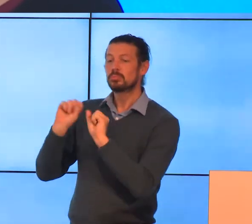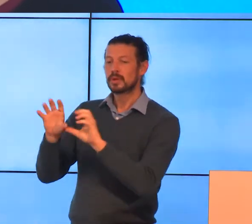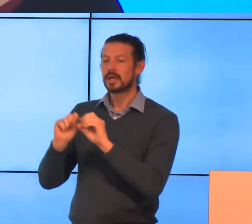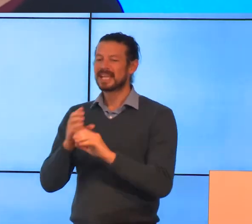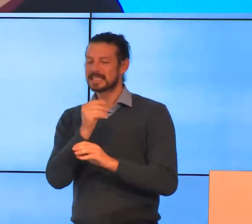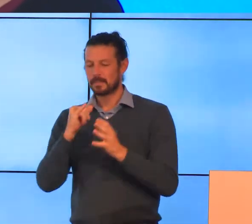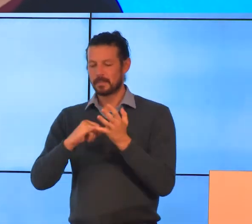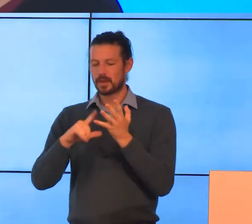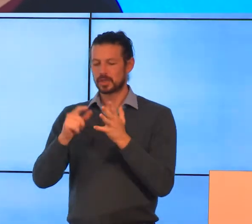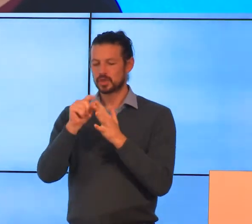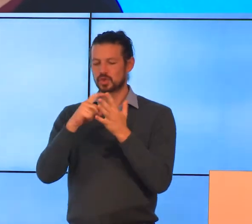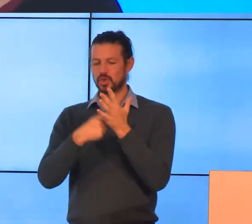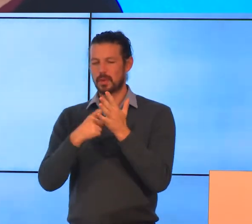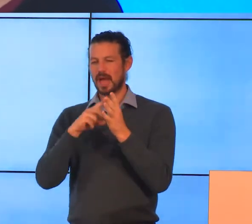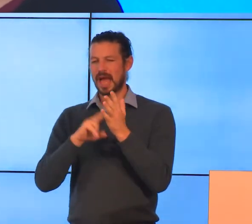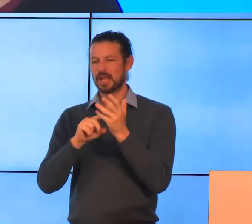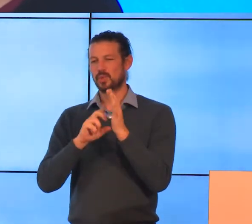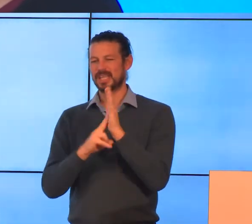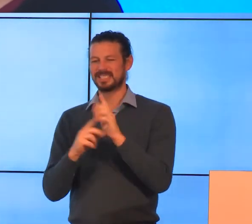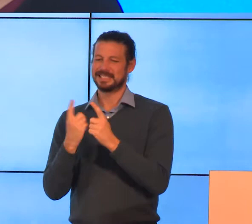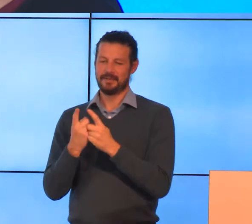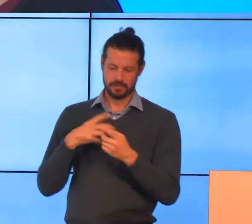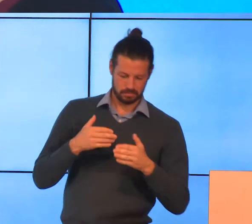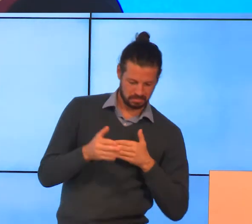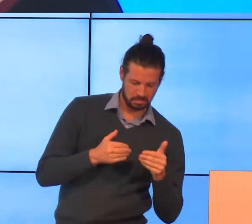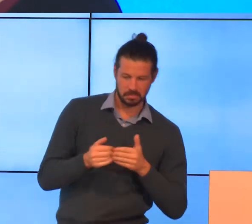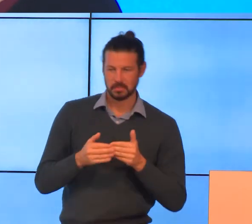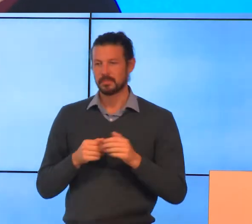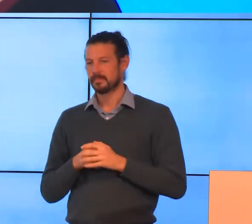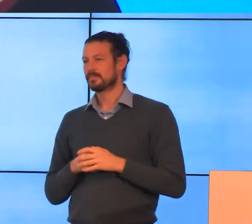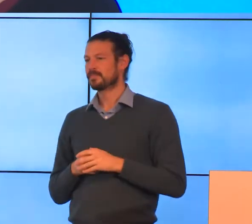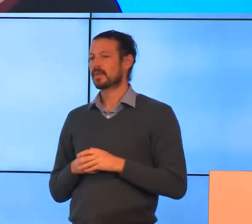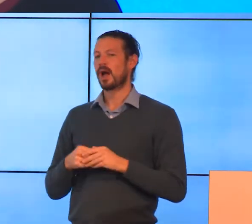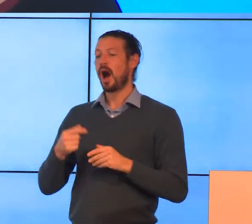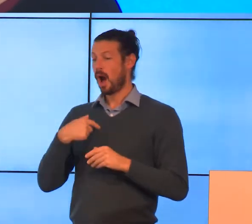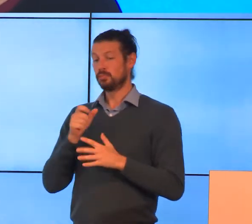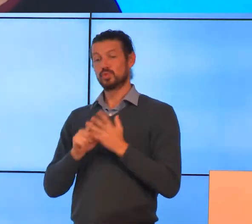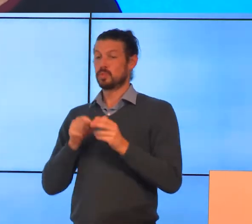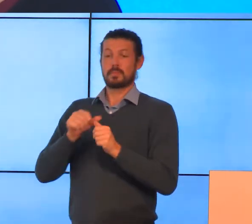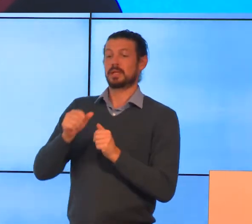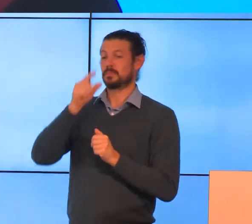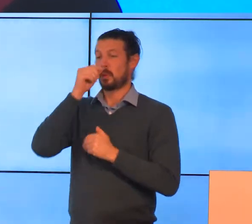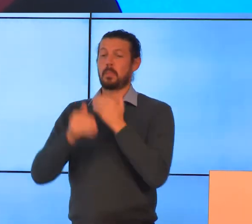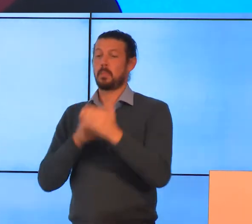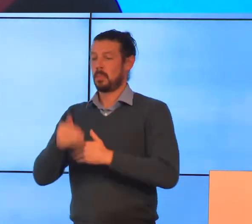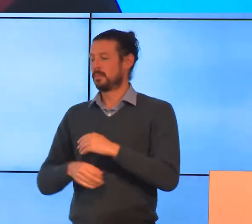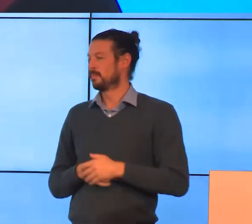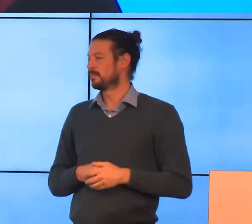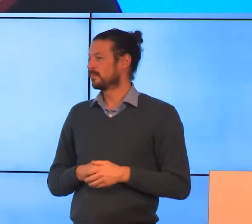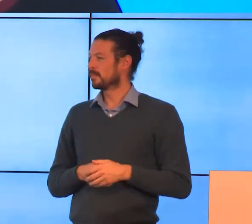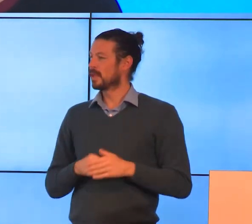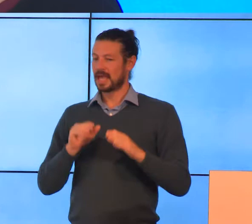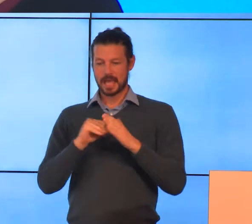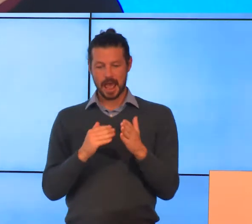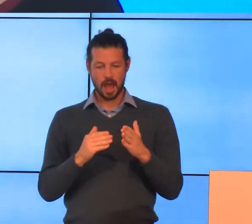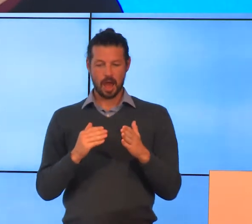stuff that's taking me a bit longer to get onto. I'm doing the best I can. I have a better,